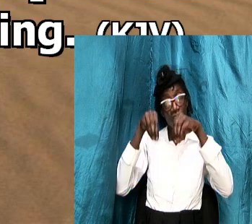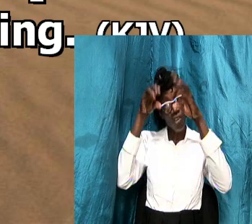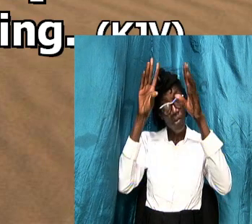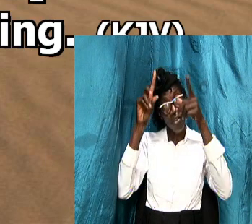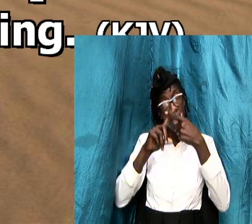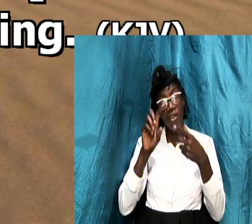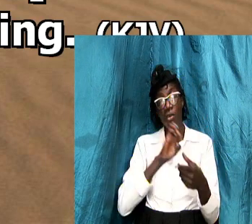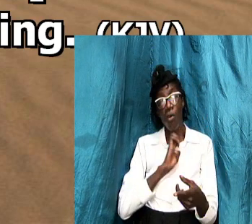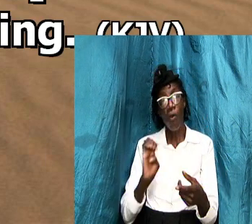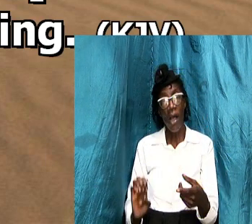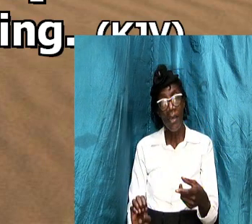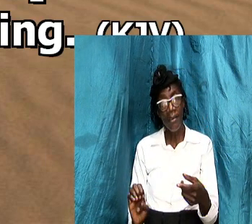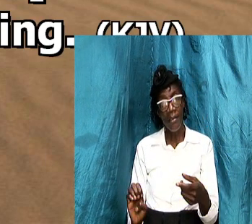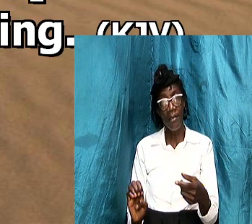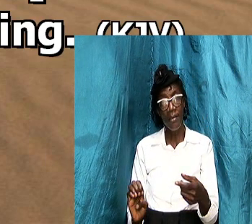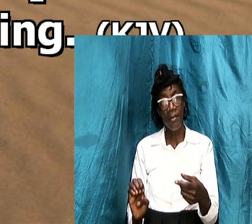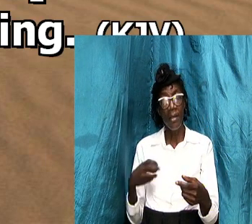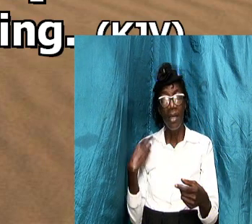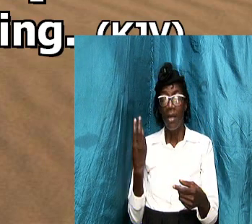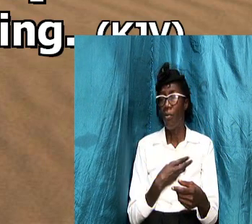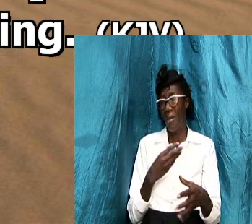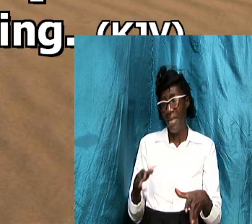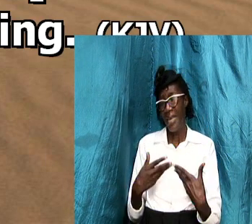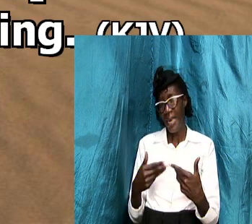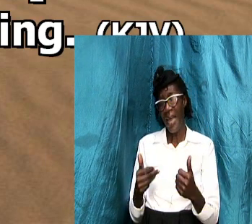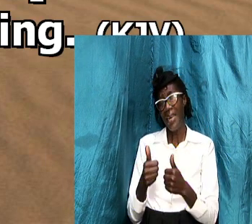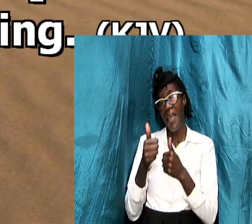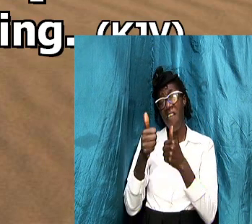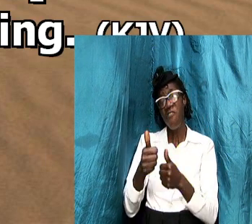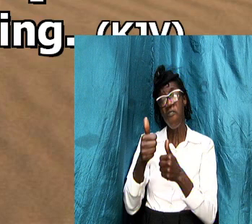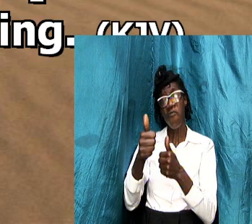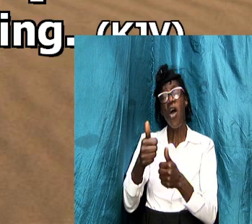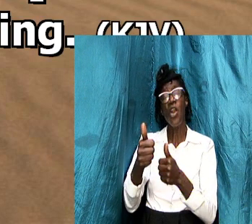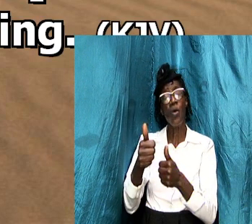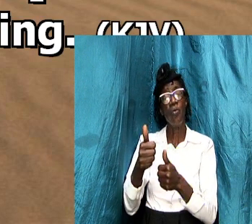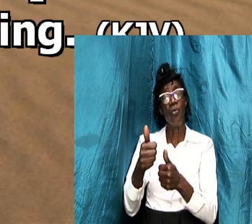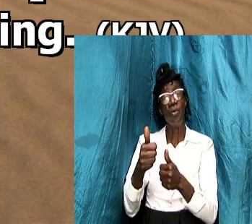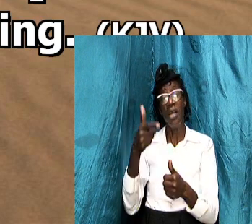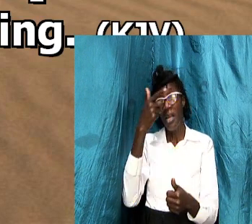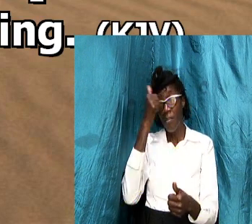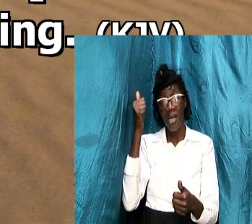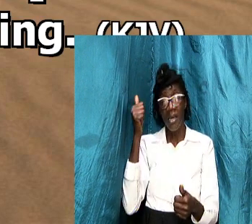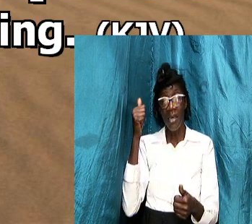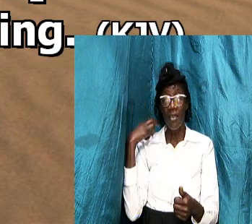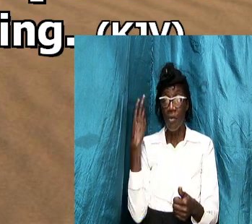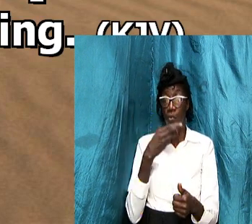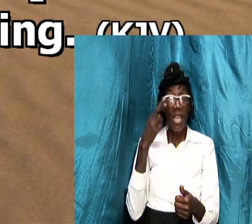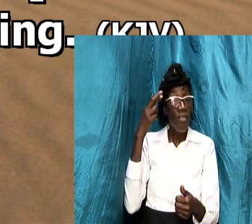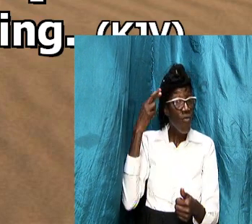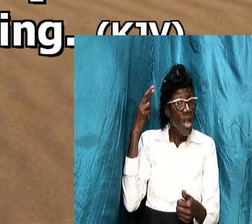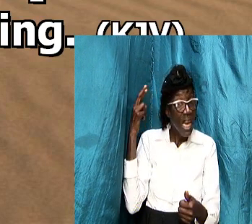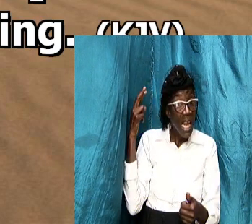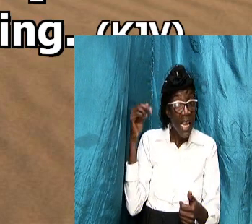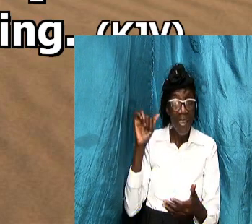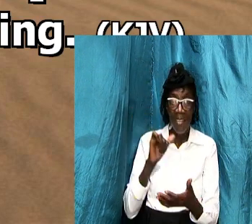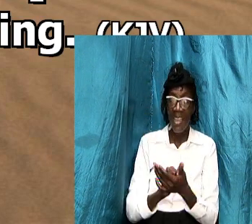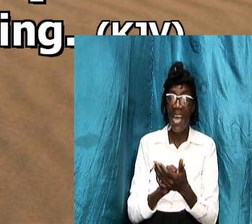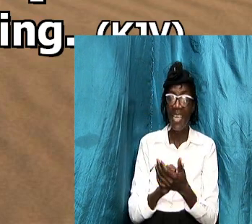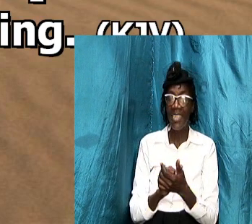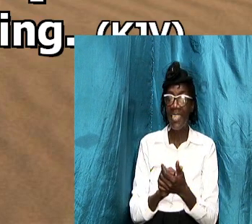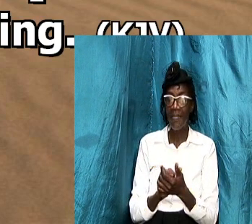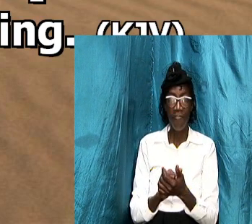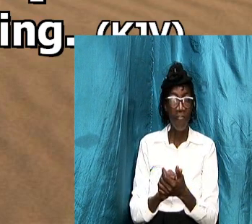christ and we gladly follow because we recognize that he